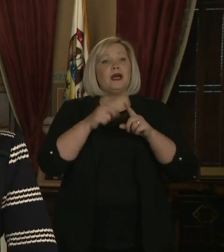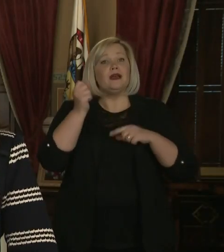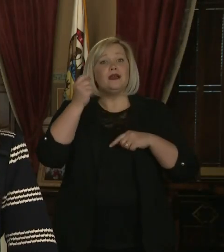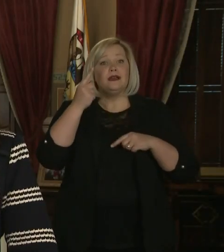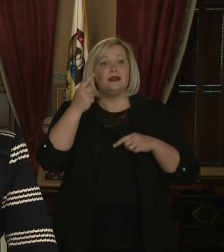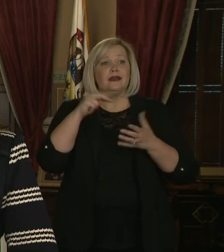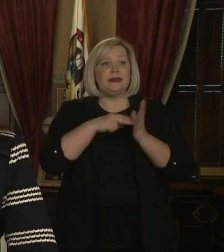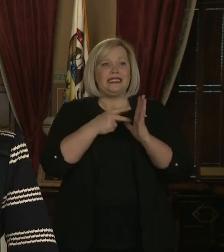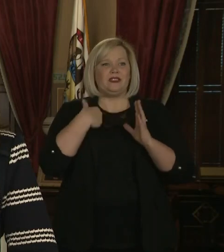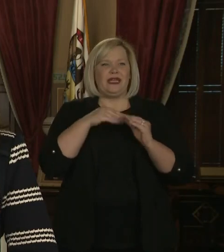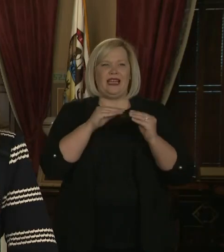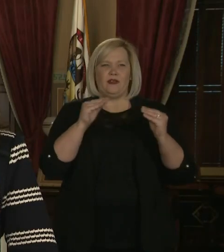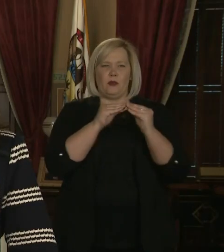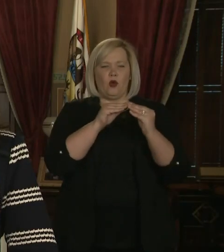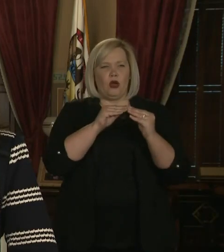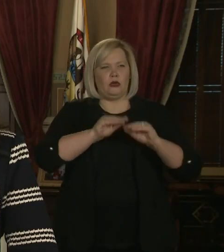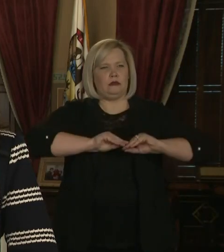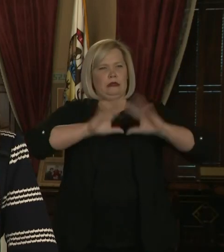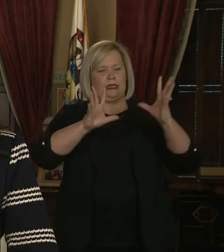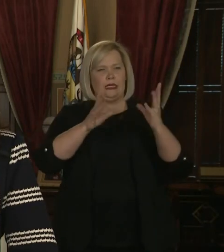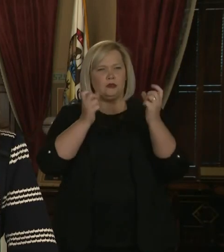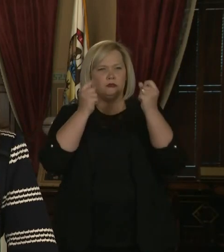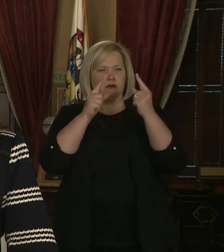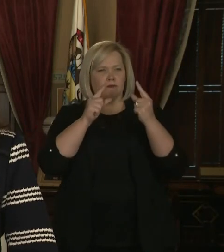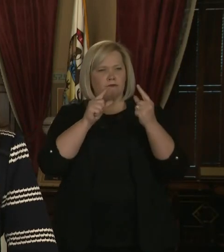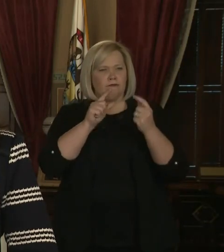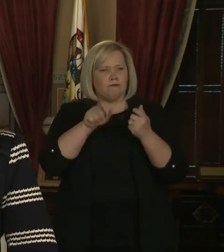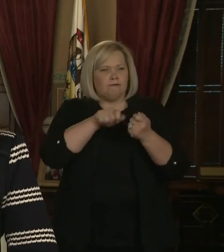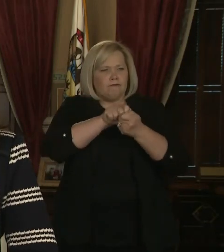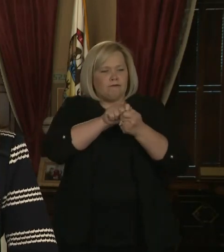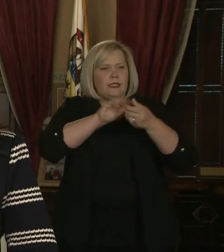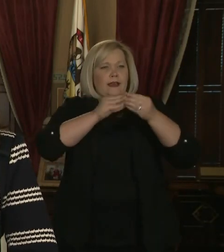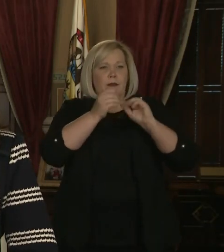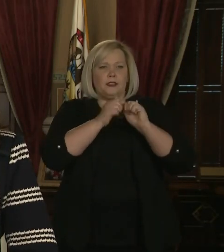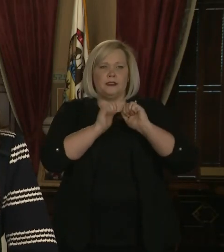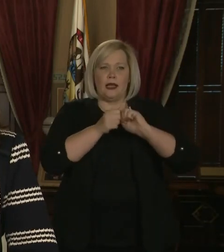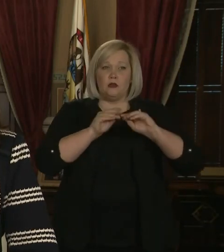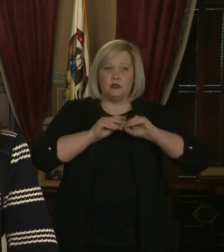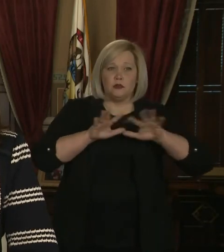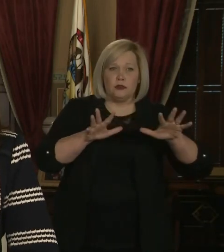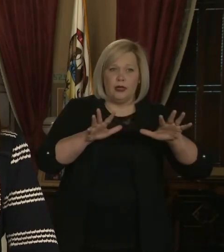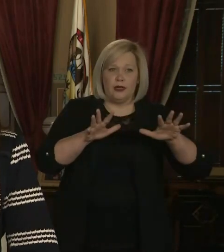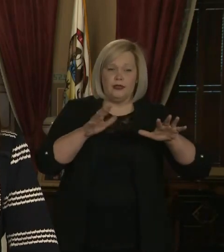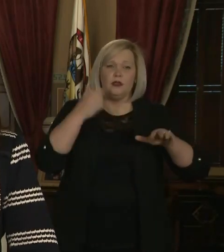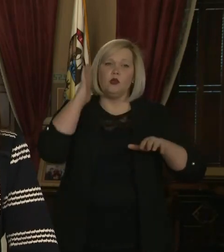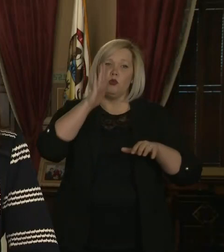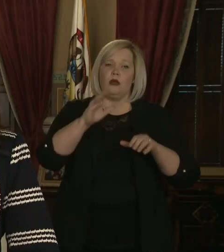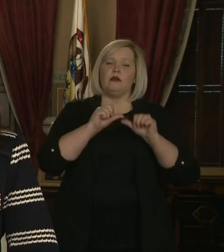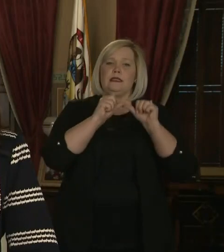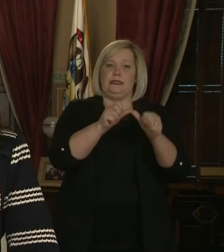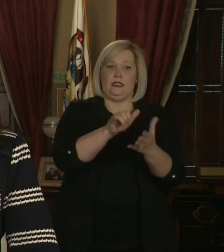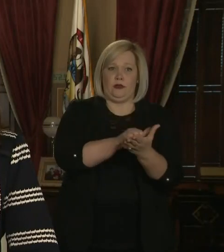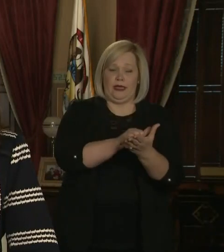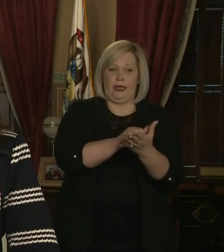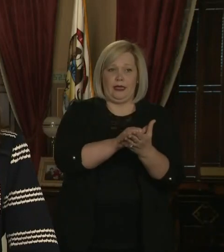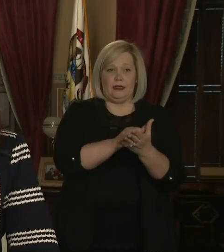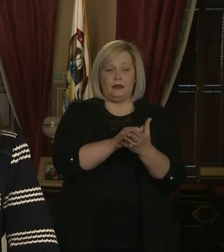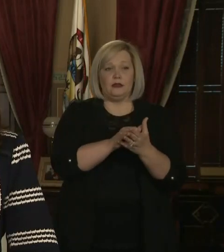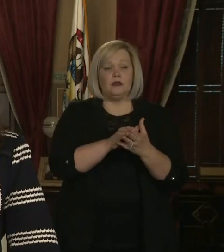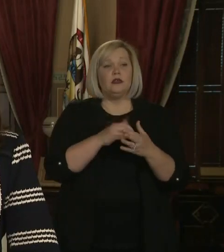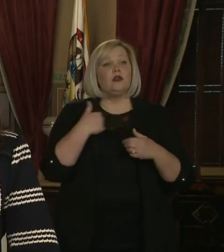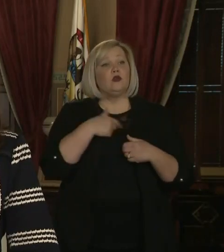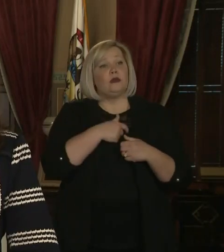accurate handle on the prevalence and we're going to continue to do that. As we assess who may or may not